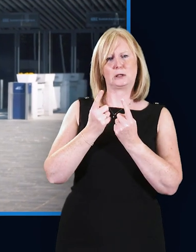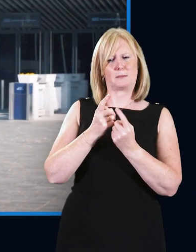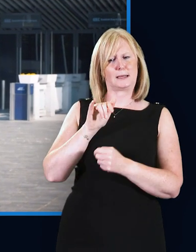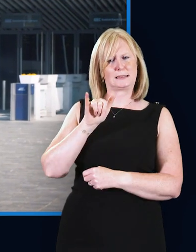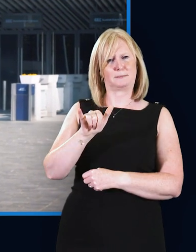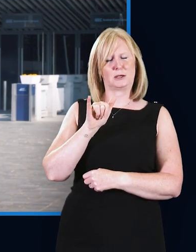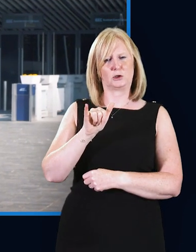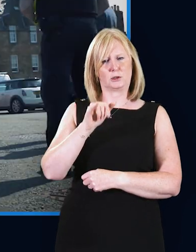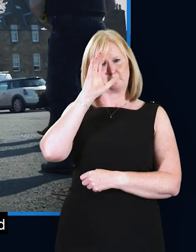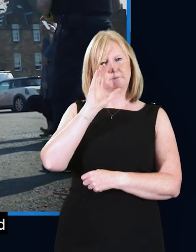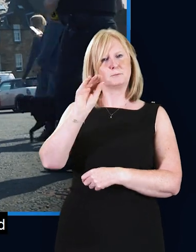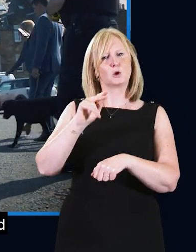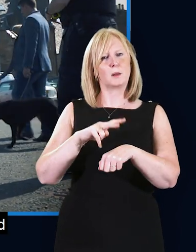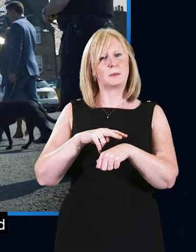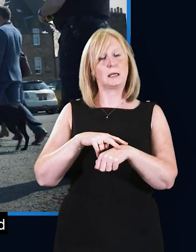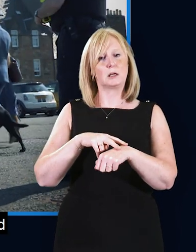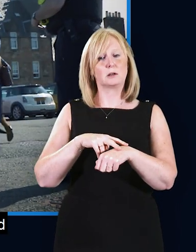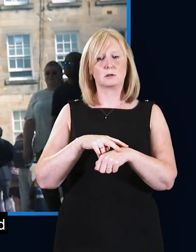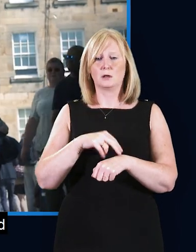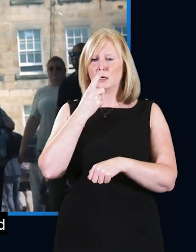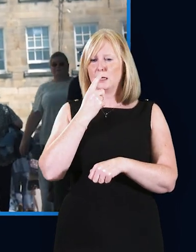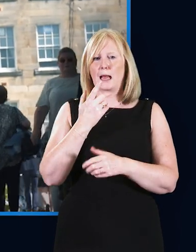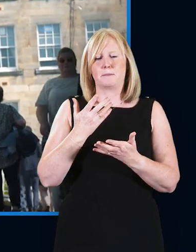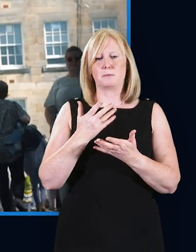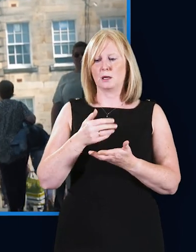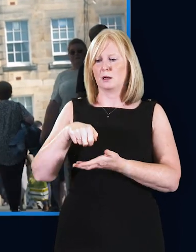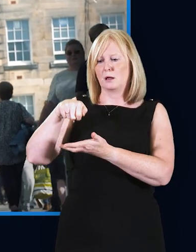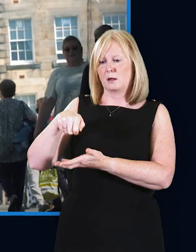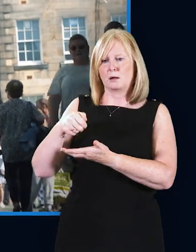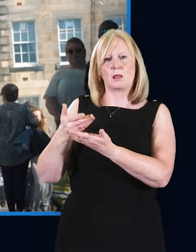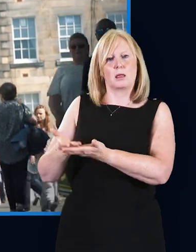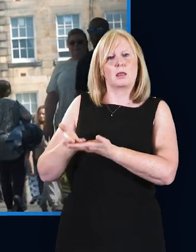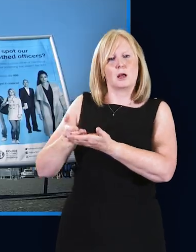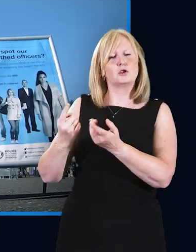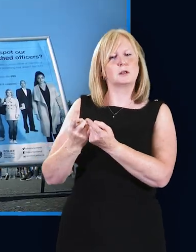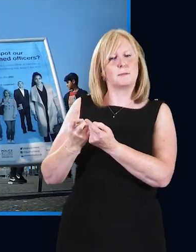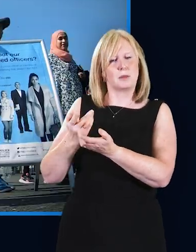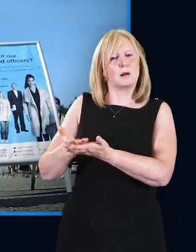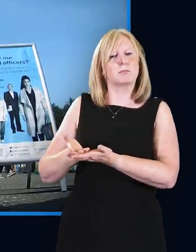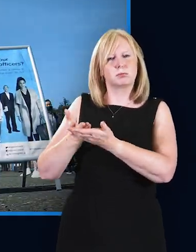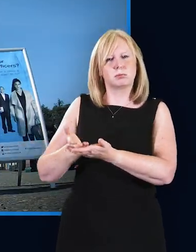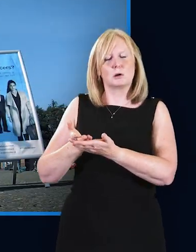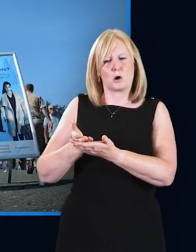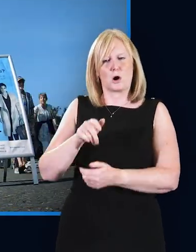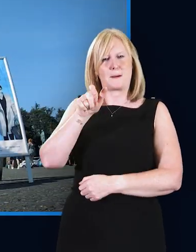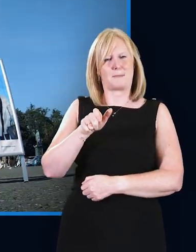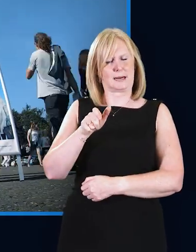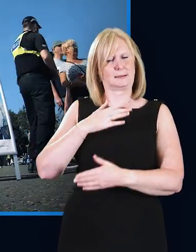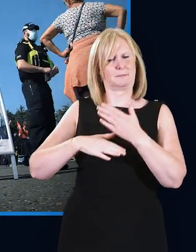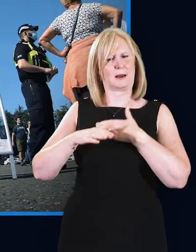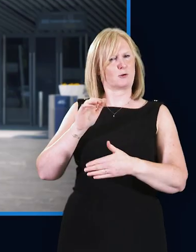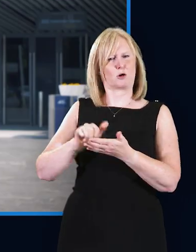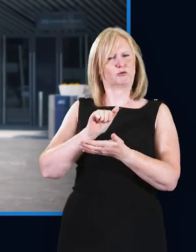unusual behaviour to the police. This may include things like unattended items or people acting suspiciously within a specific area.